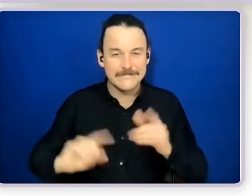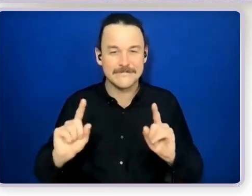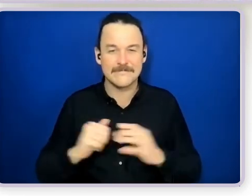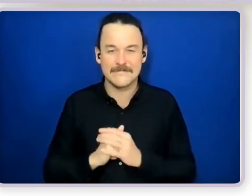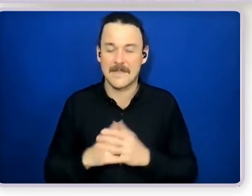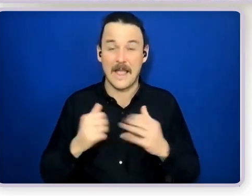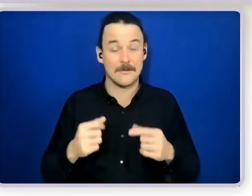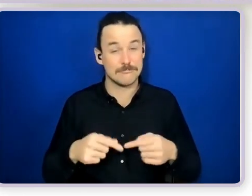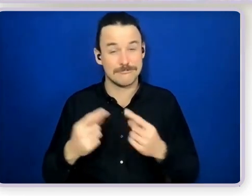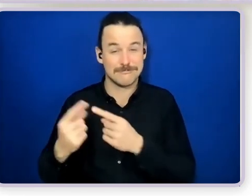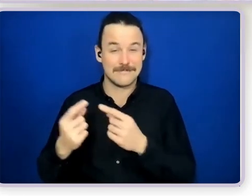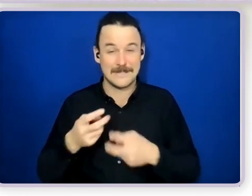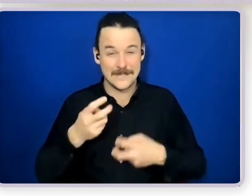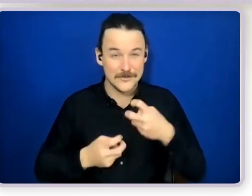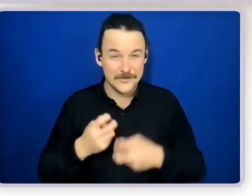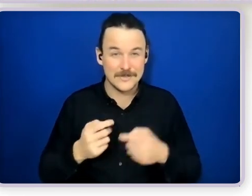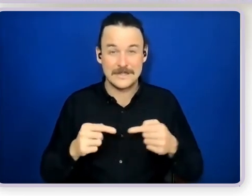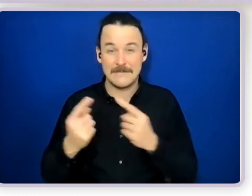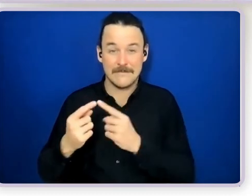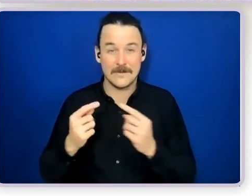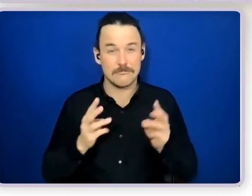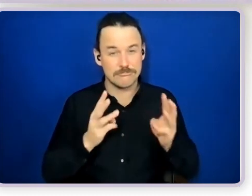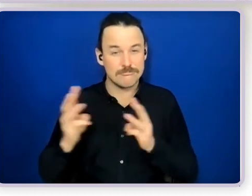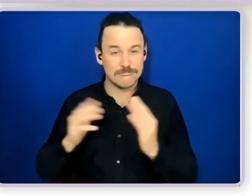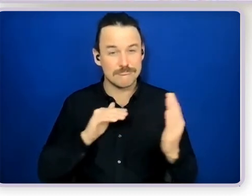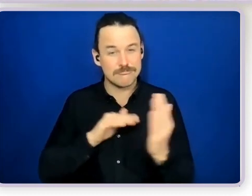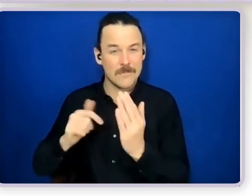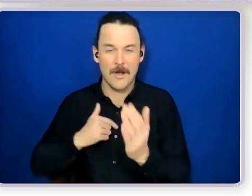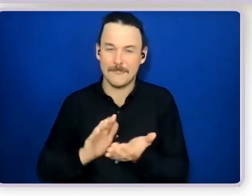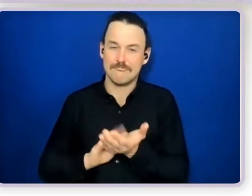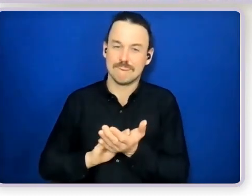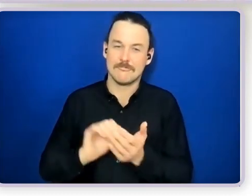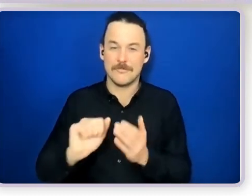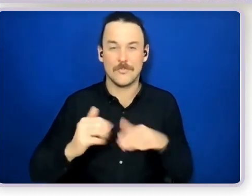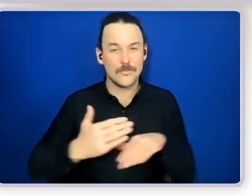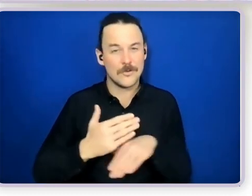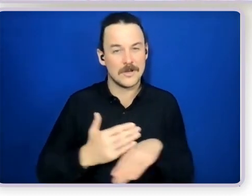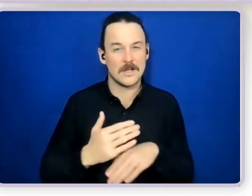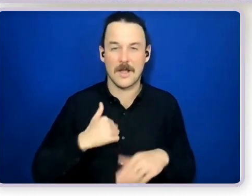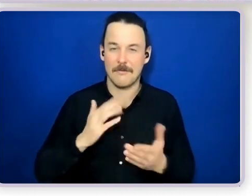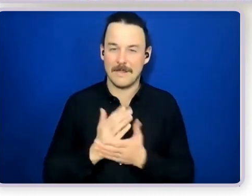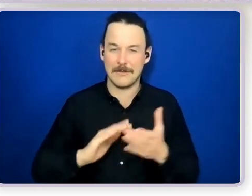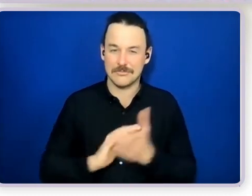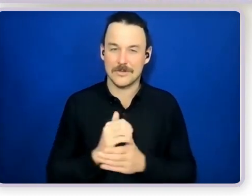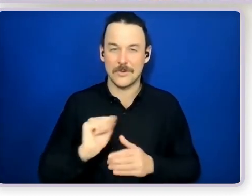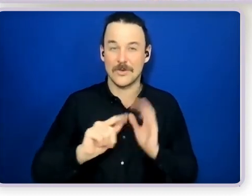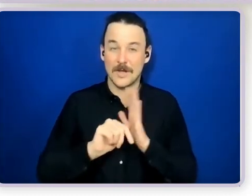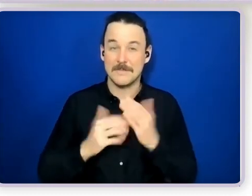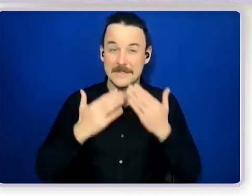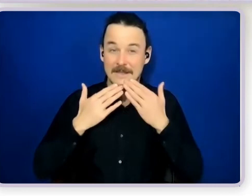ways of approaching it but yeah i commend the work you're doing and i really appreciate your time today so thank you very much